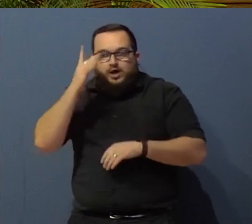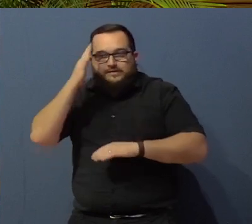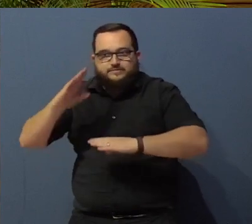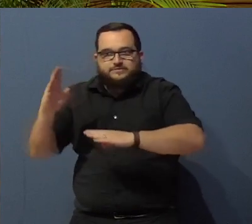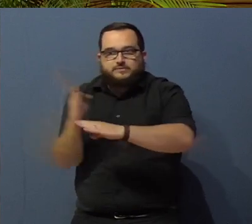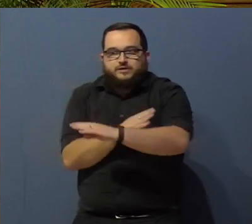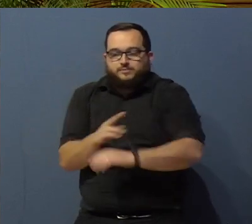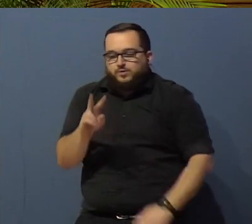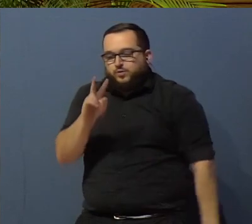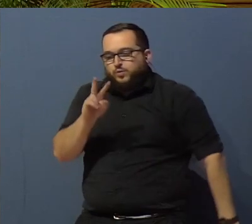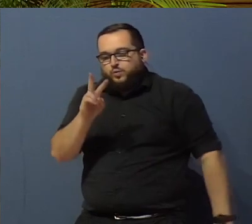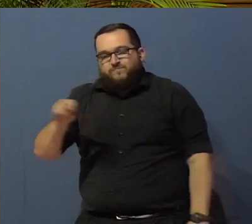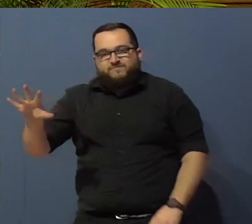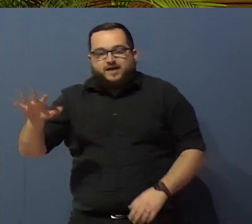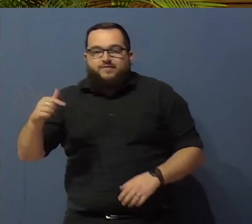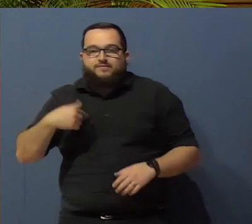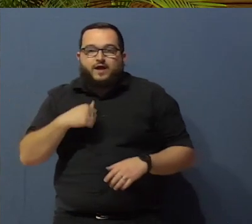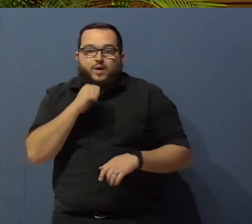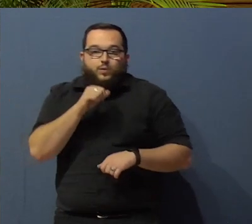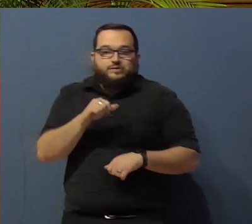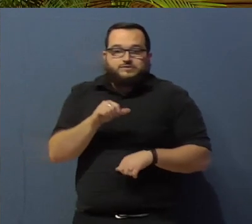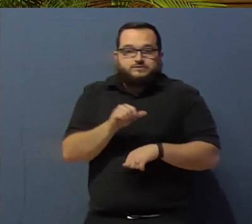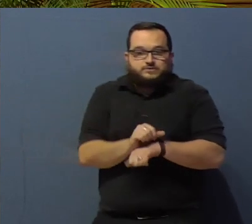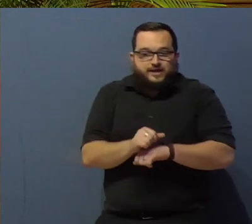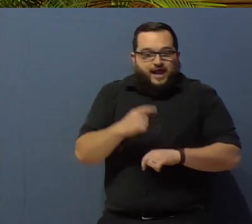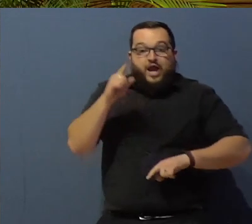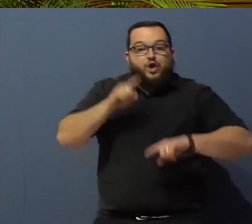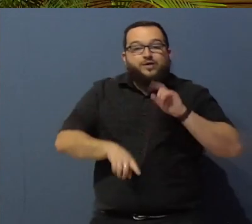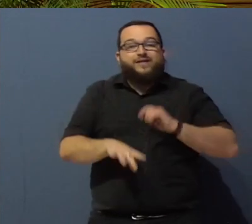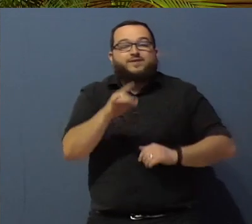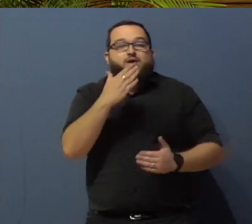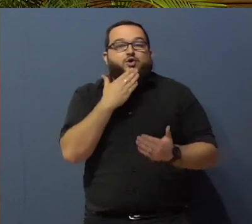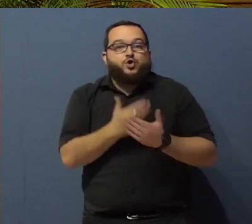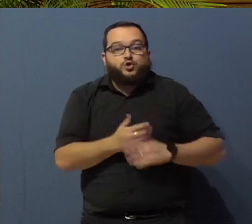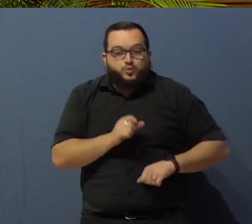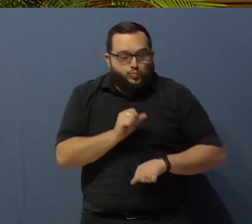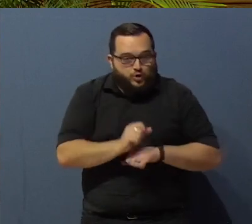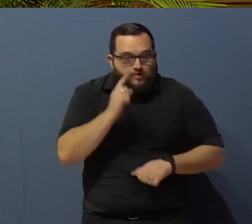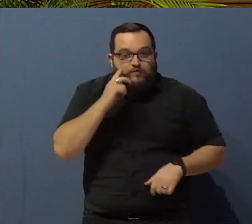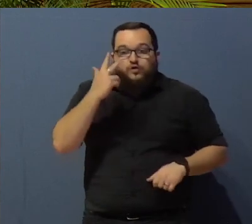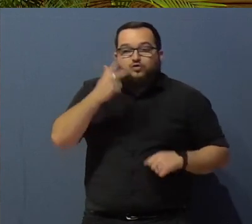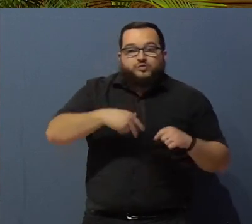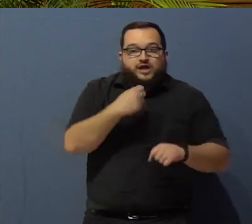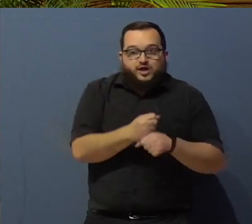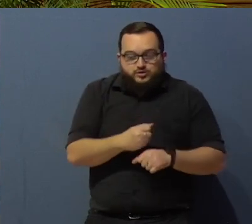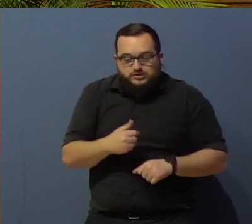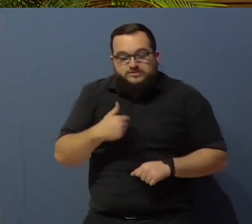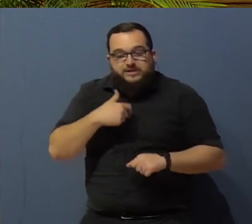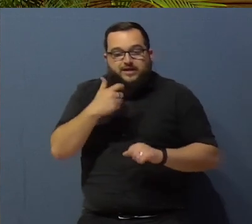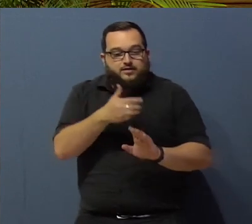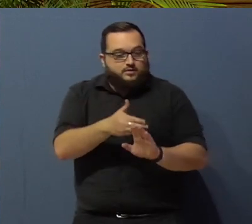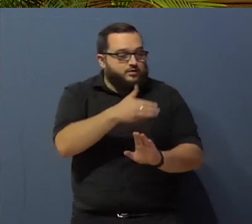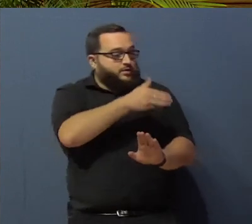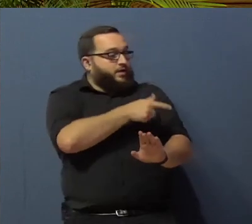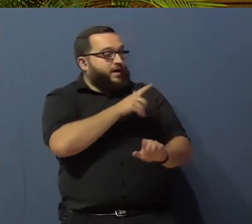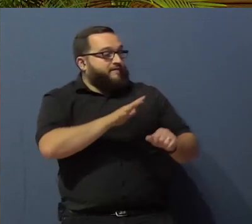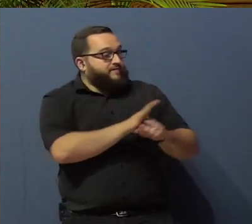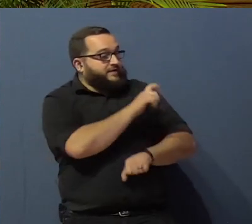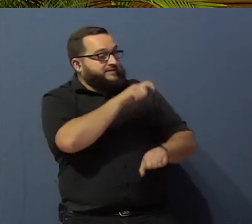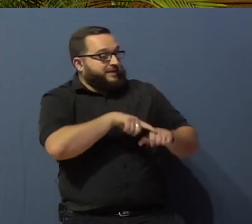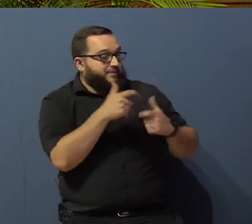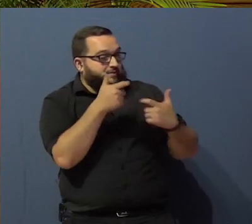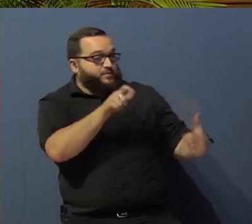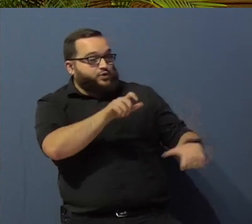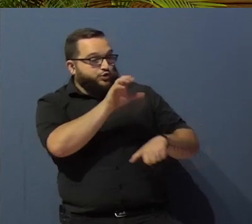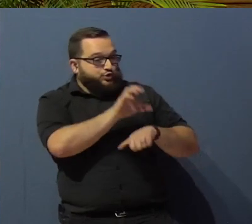found myself unemployed and unable to find stable employment for three years. I was previously employed full-time at a large